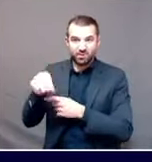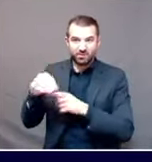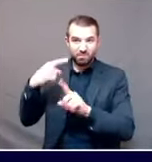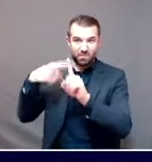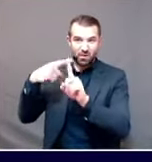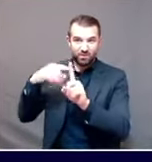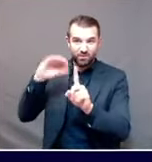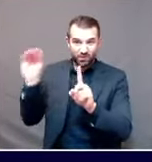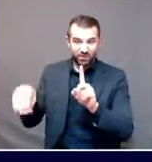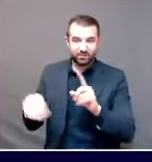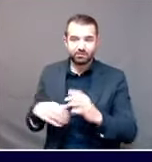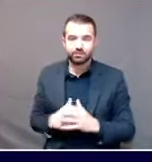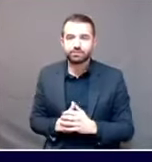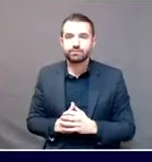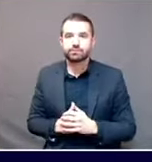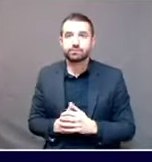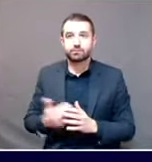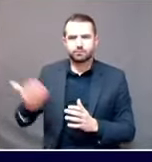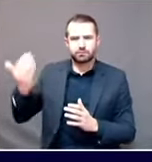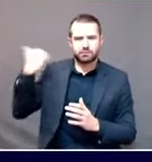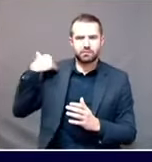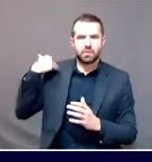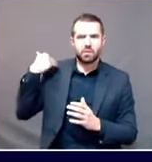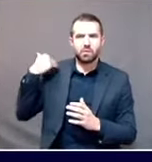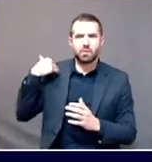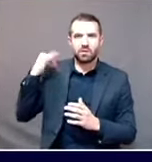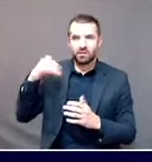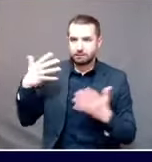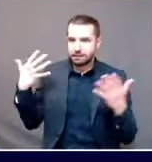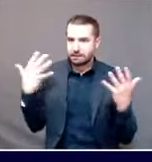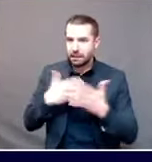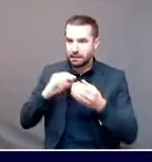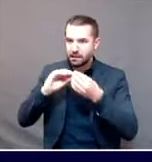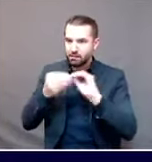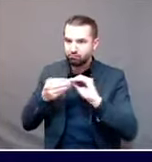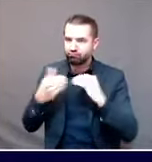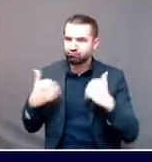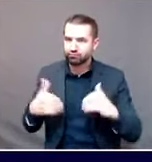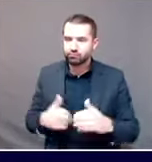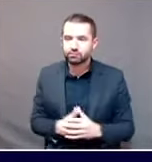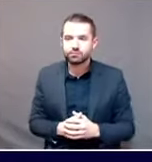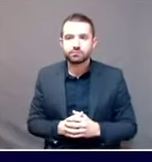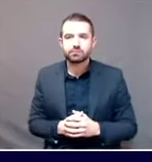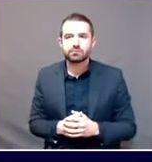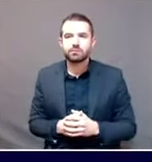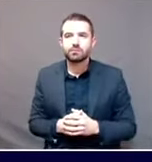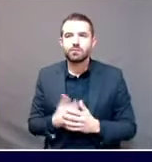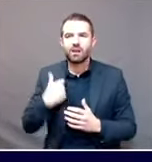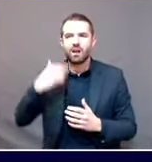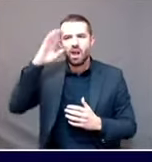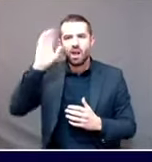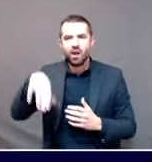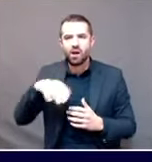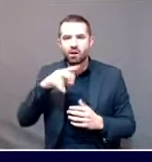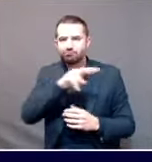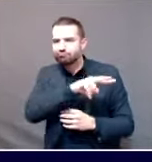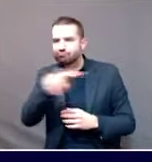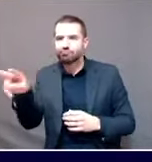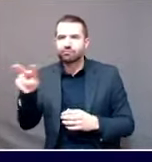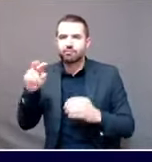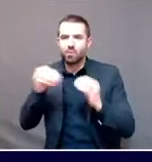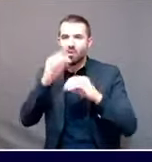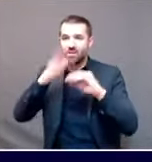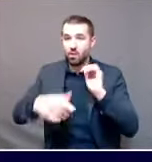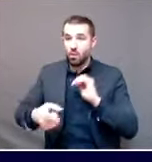I know you look at several, you know, metrics before deciding whether additional state actions are necessary, but is that 5% positivity